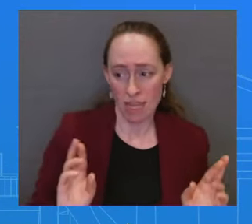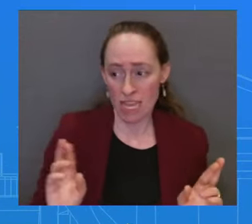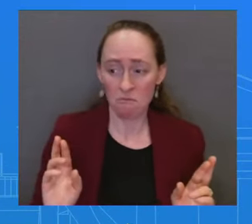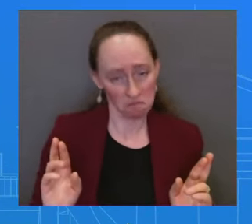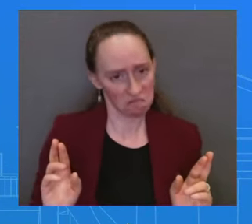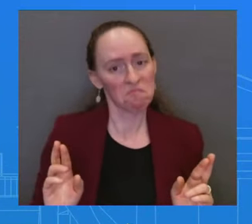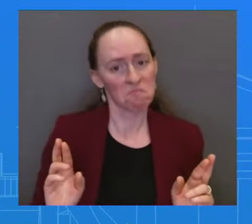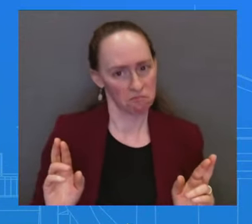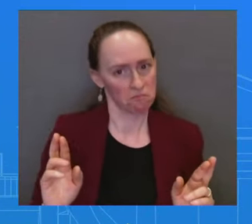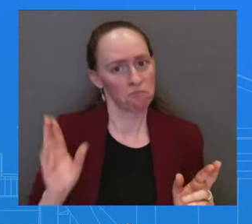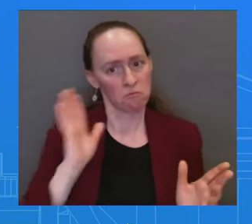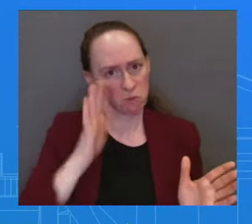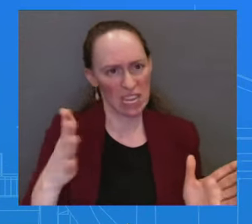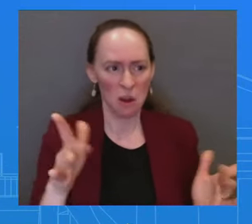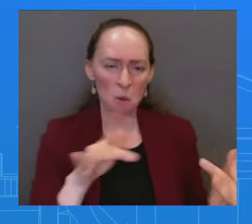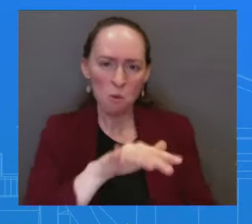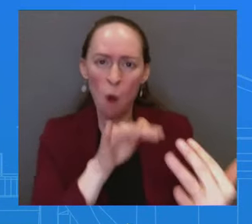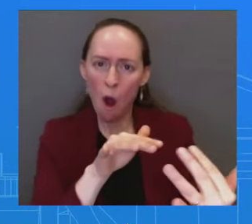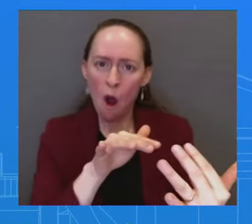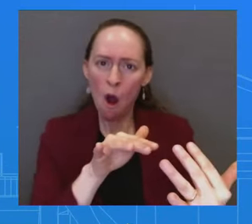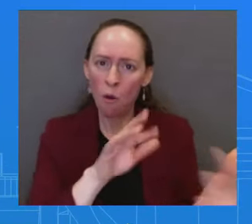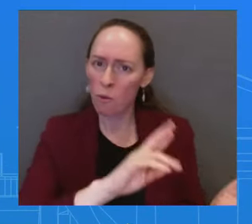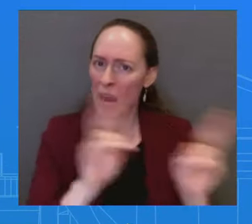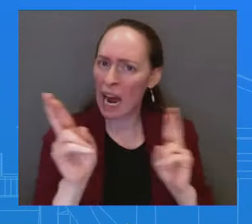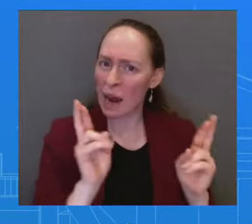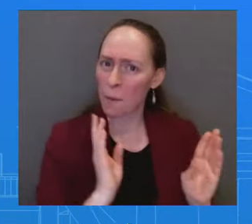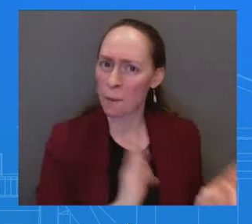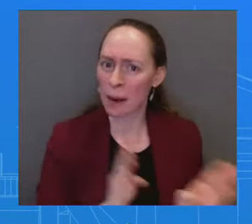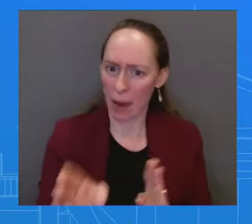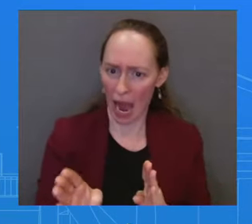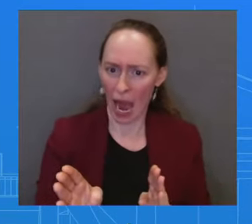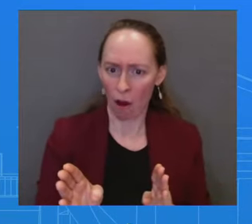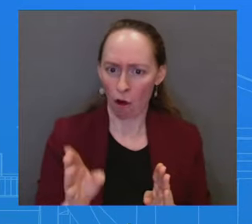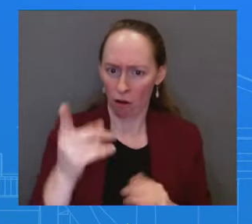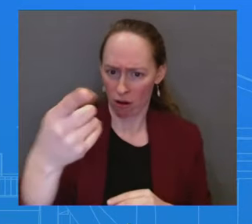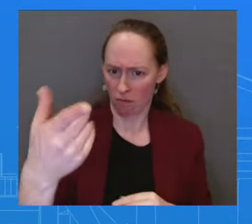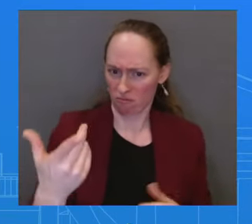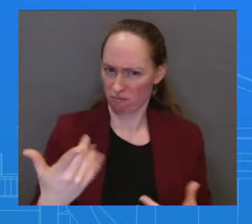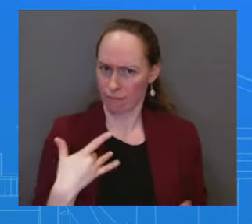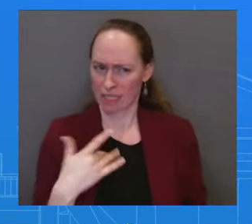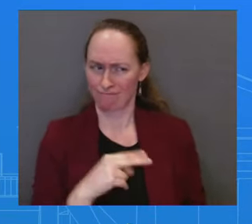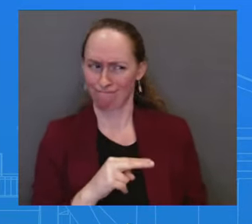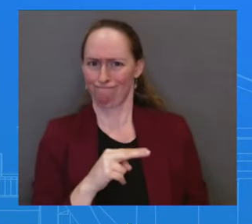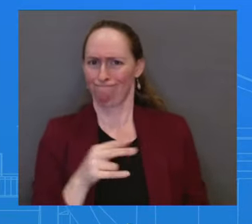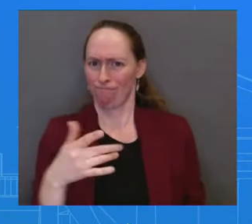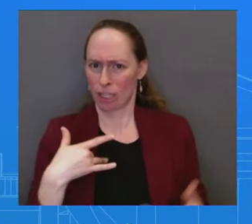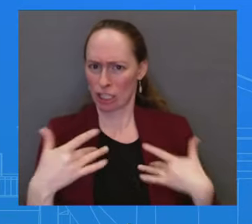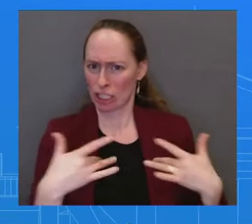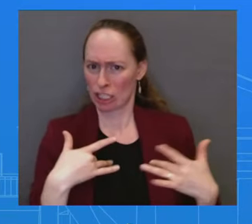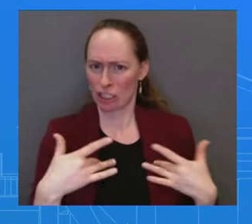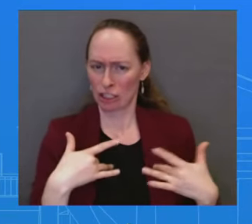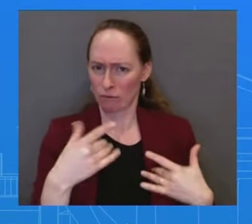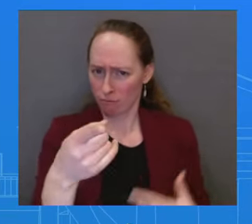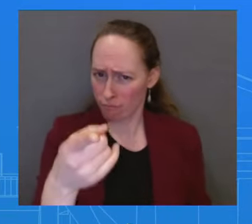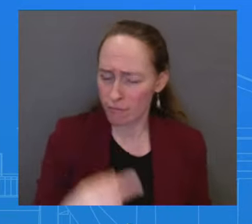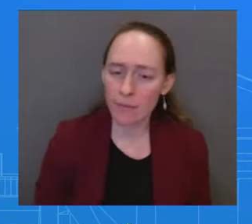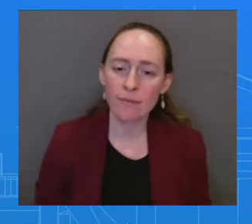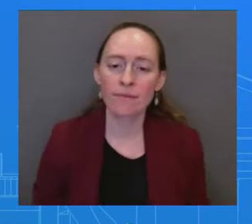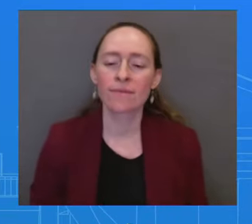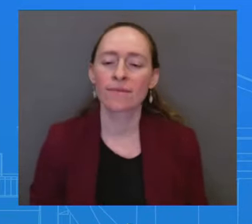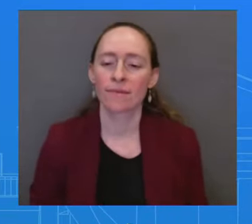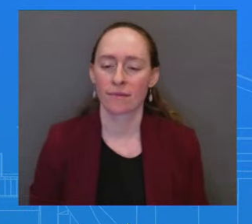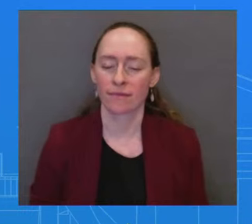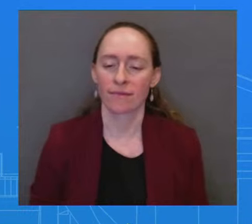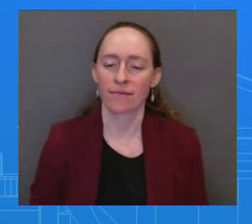Is there any concerns that you have about that? I want to be careful here. don't get into intelligence assessments, but we're watching this